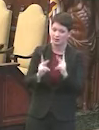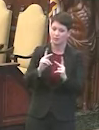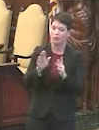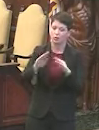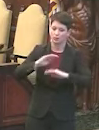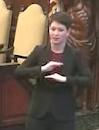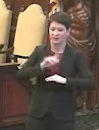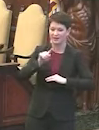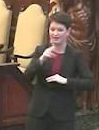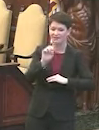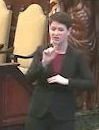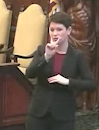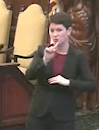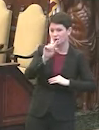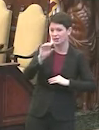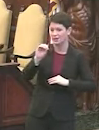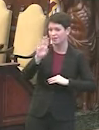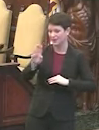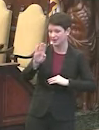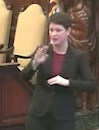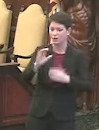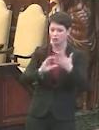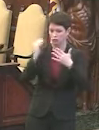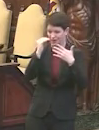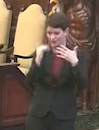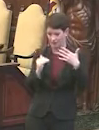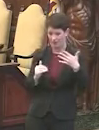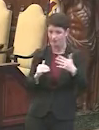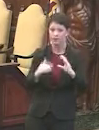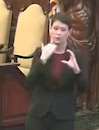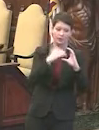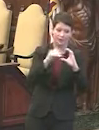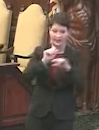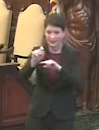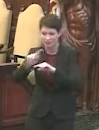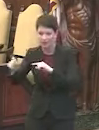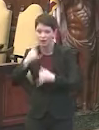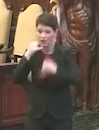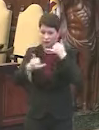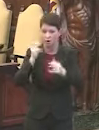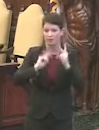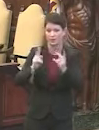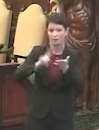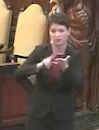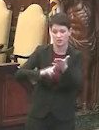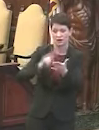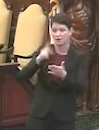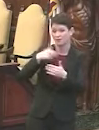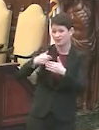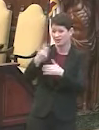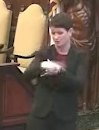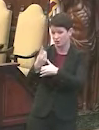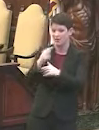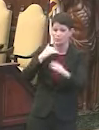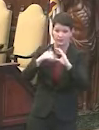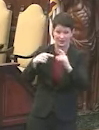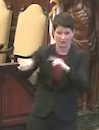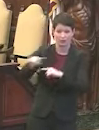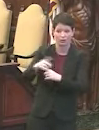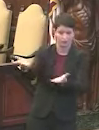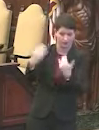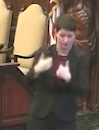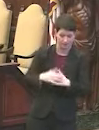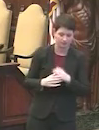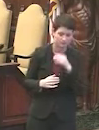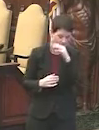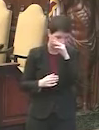Phase 1B criteria. So we'll be sending emails and phone calls to people to invite them to sign up in the next few days. In addition to